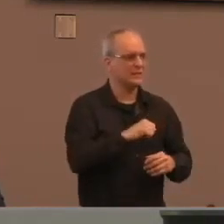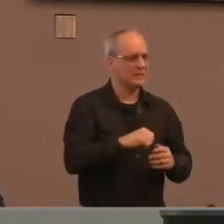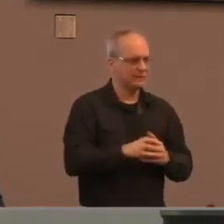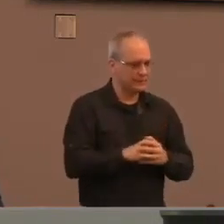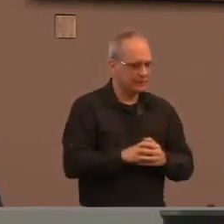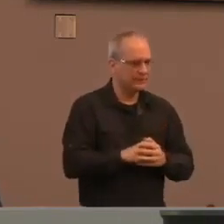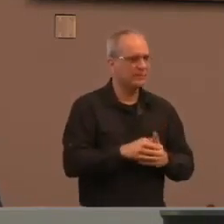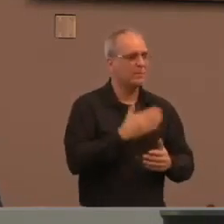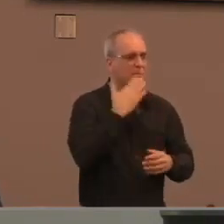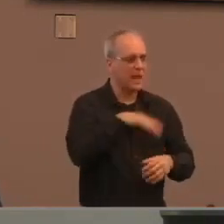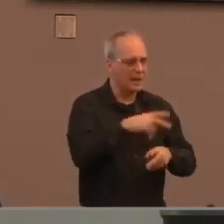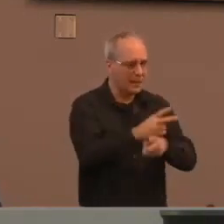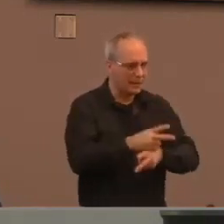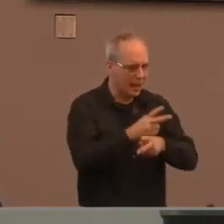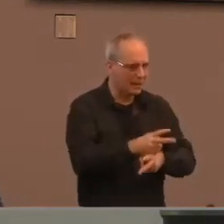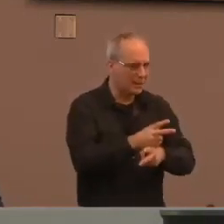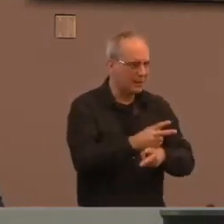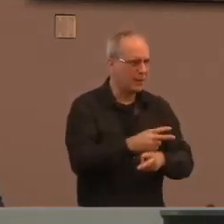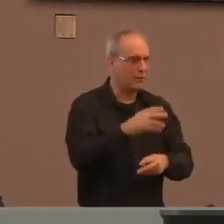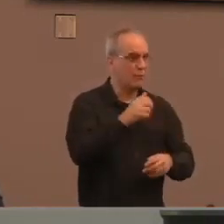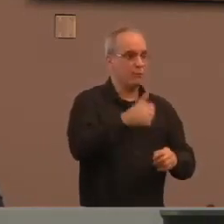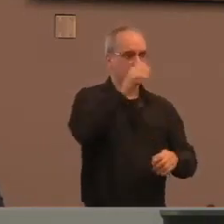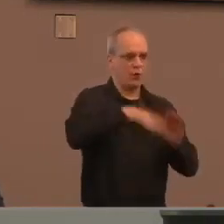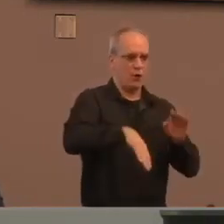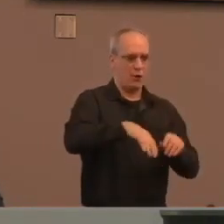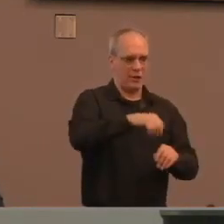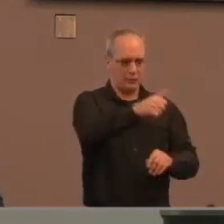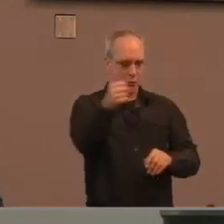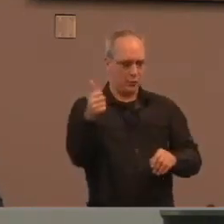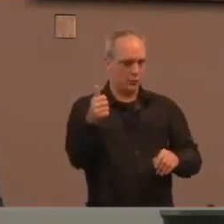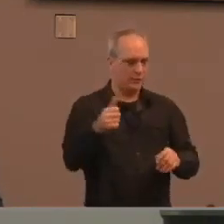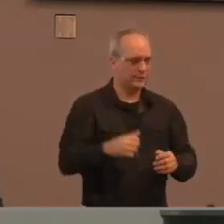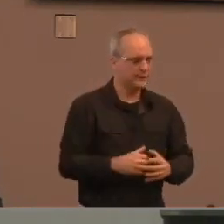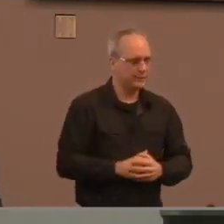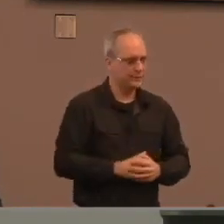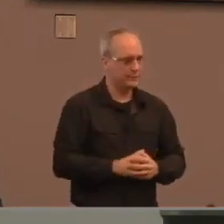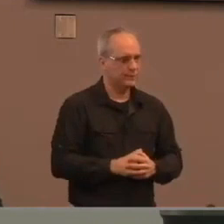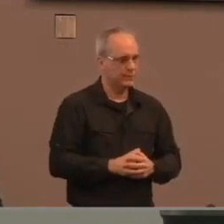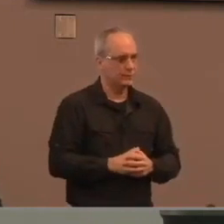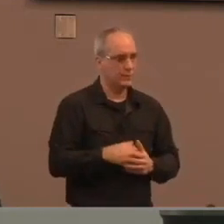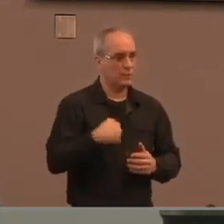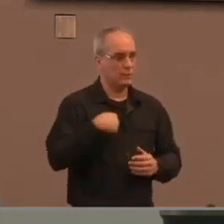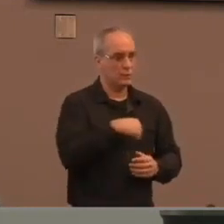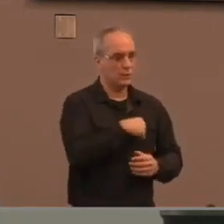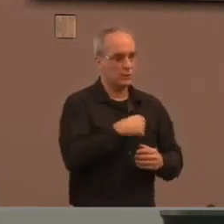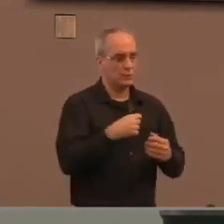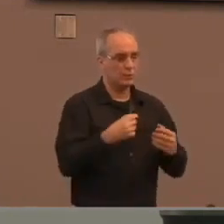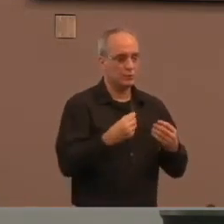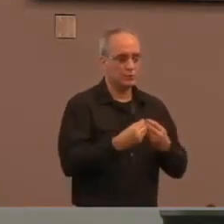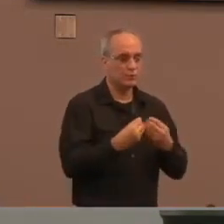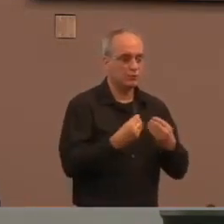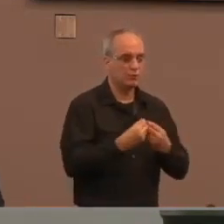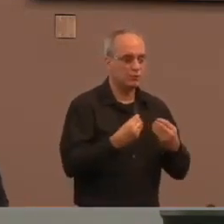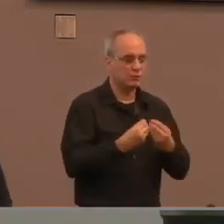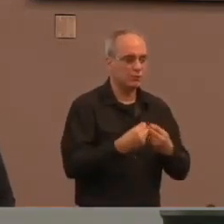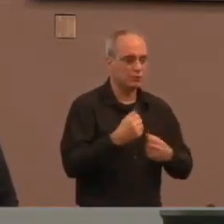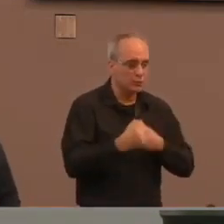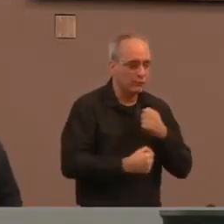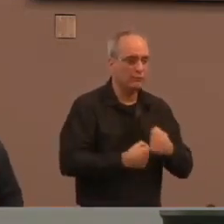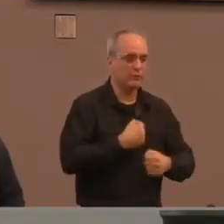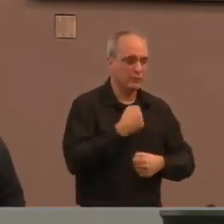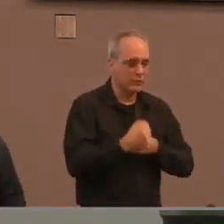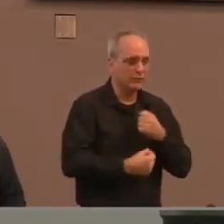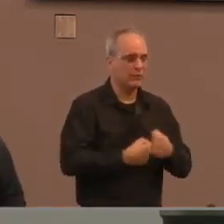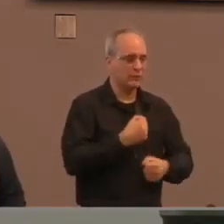Many of us suffer from poor health care. We're not often treated well in our own health care